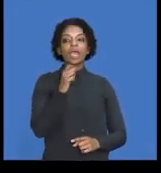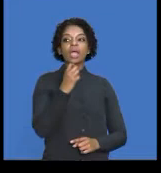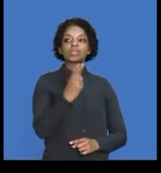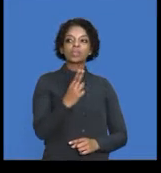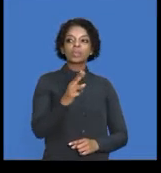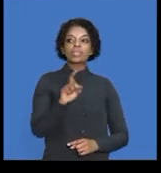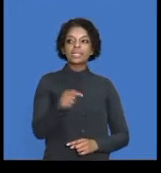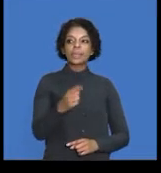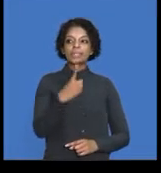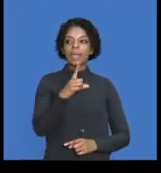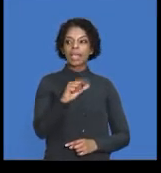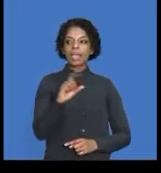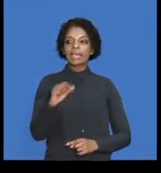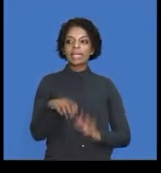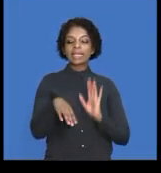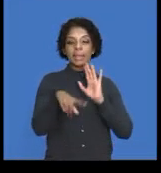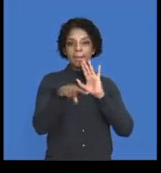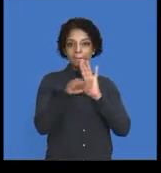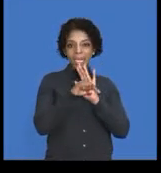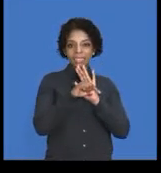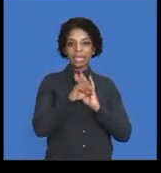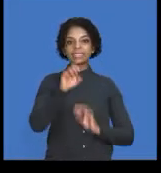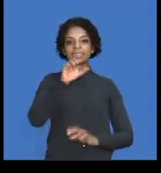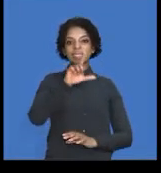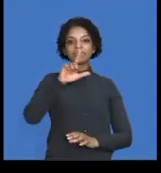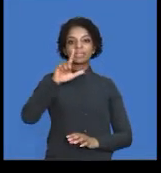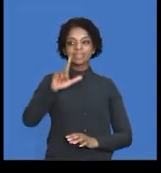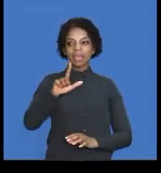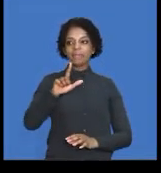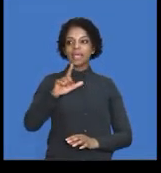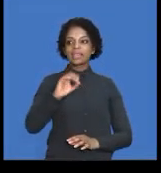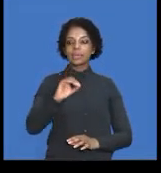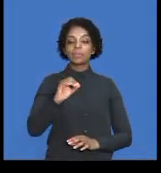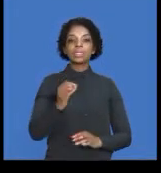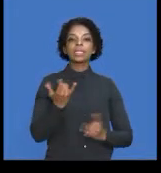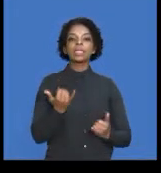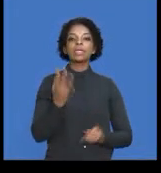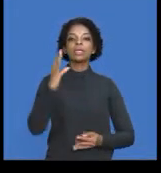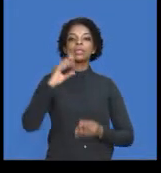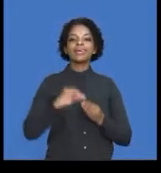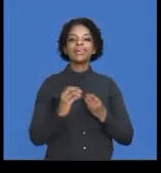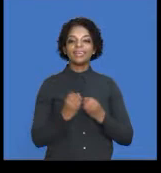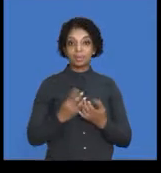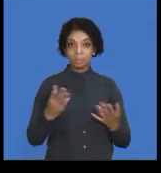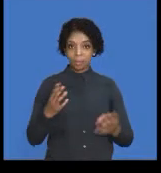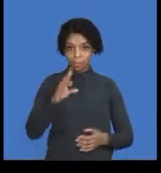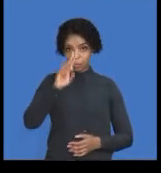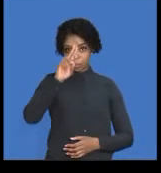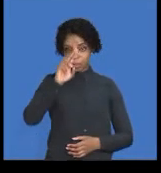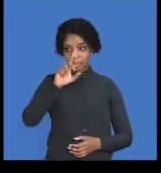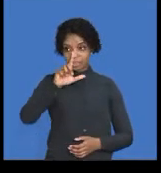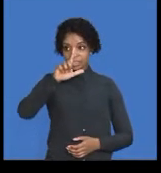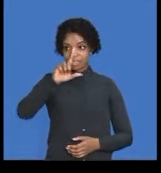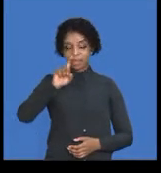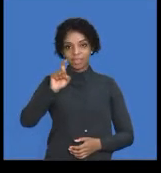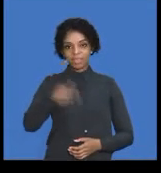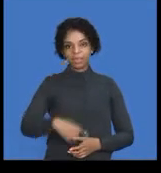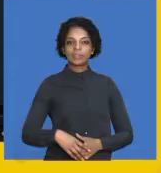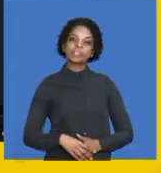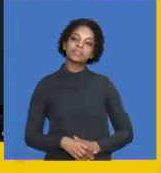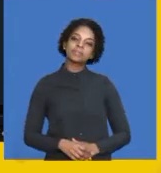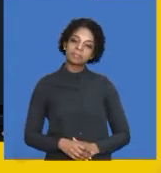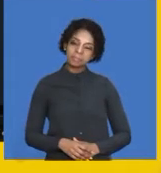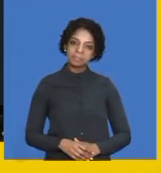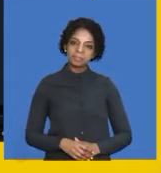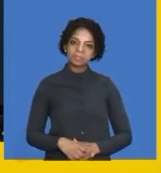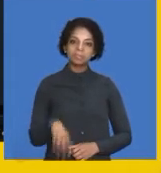minus 77, and voila. What do we get? 27,000. A great feeling